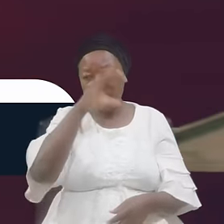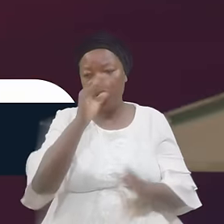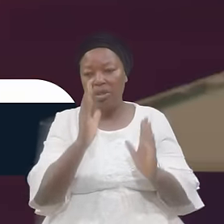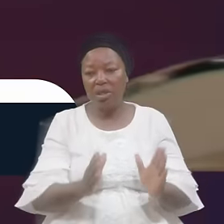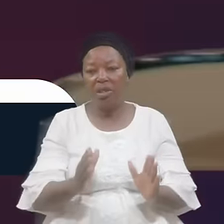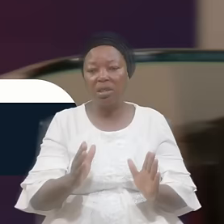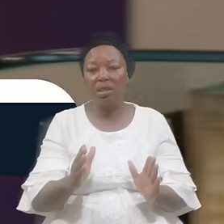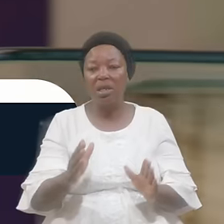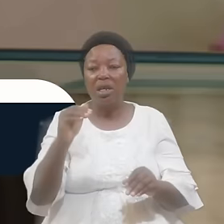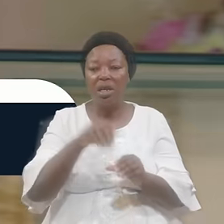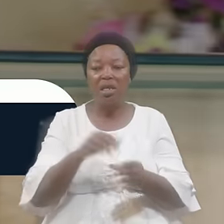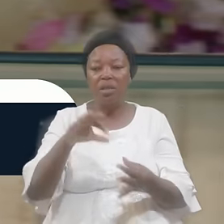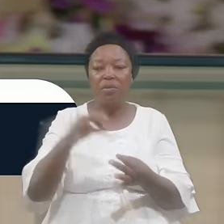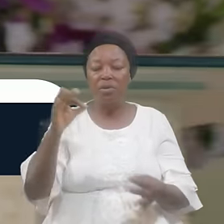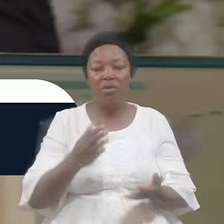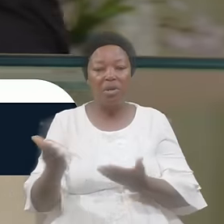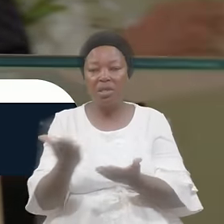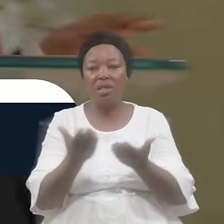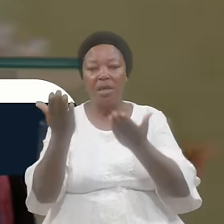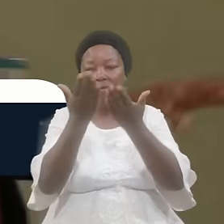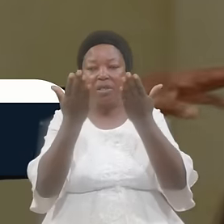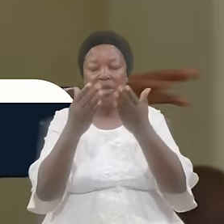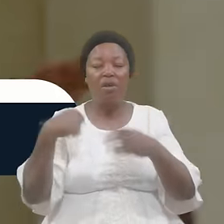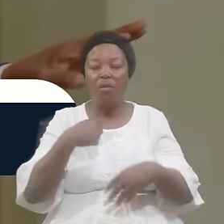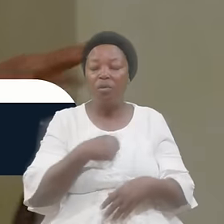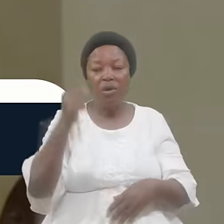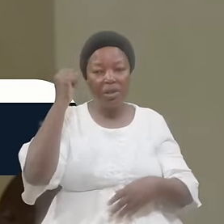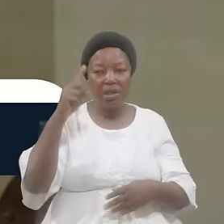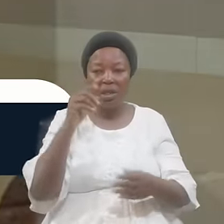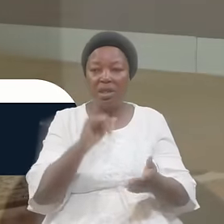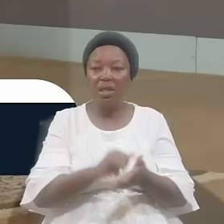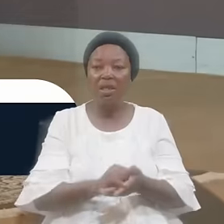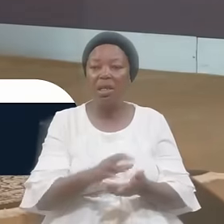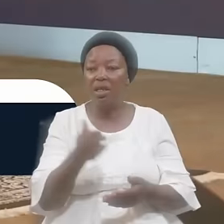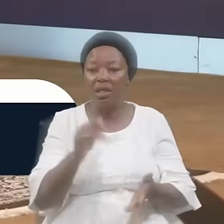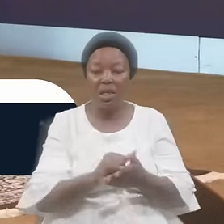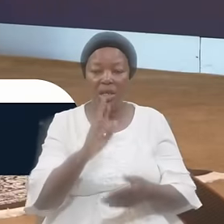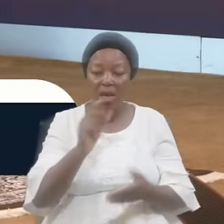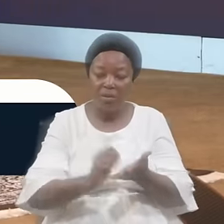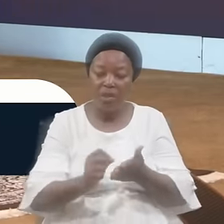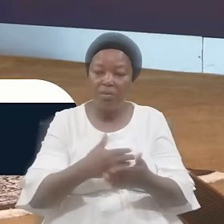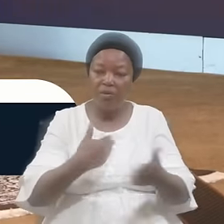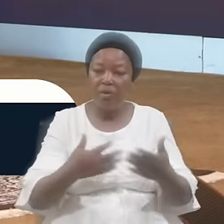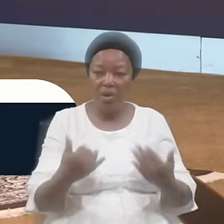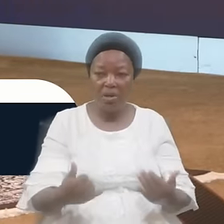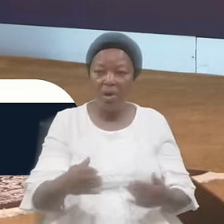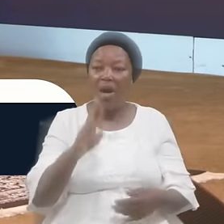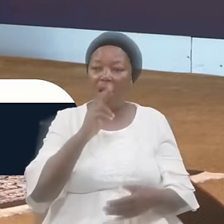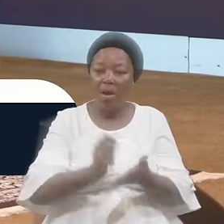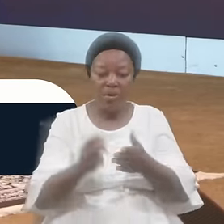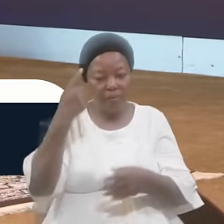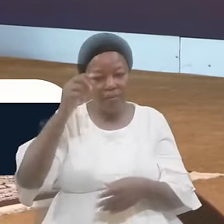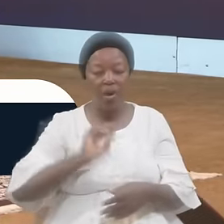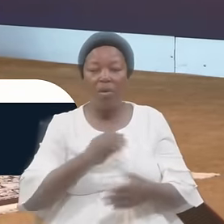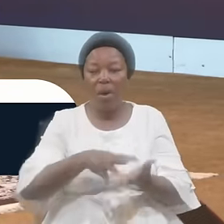spiritual service We understand that Whatsoever things We're reading A full time We're reading For our learning